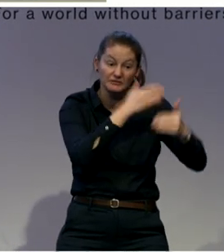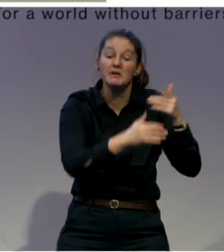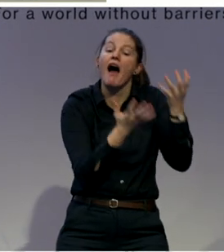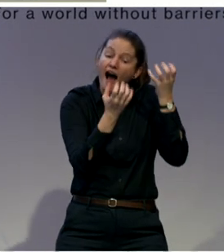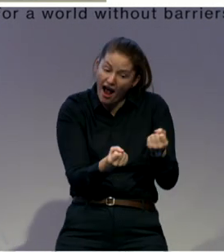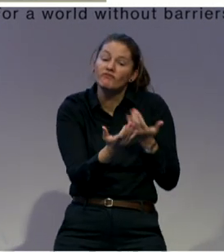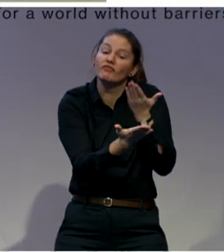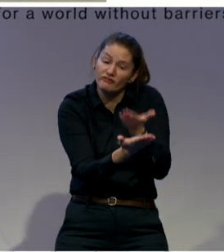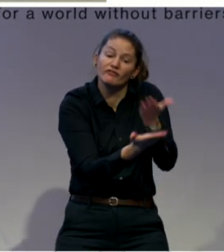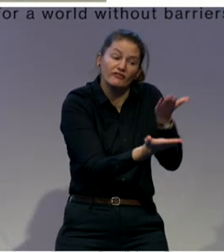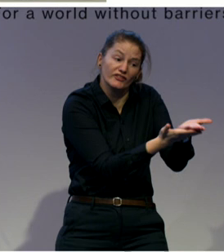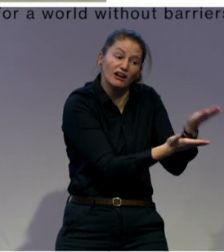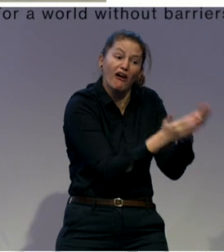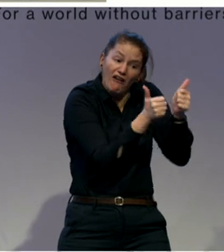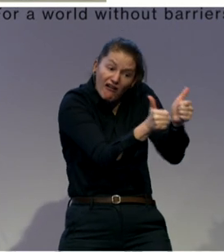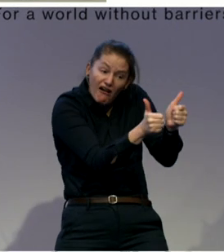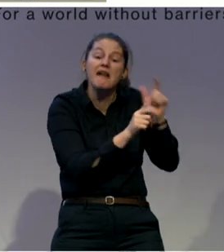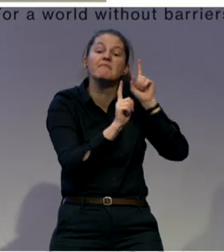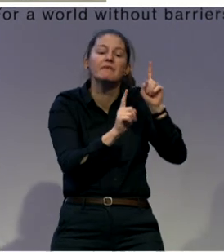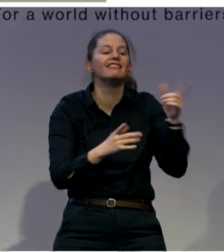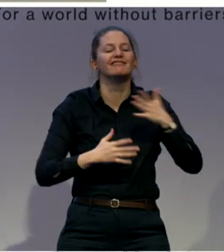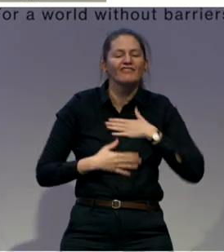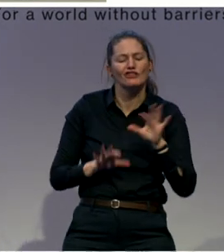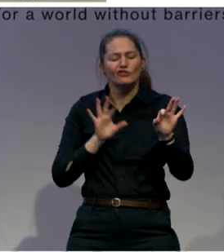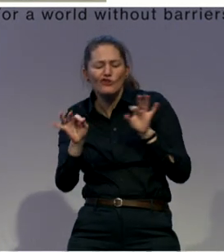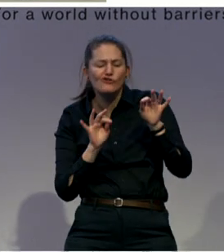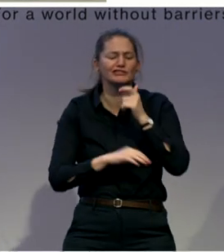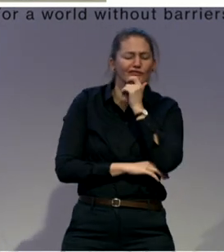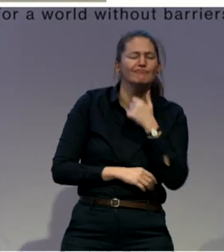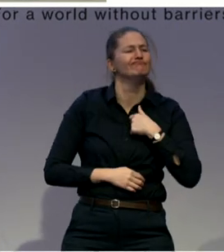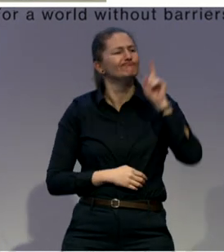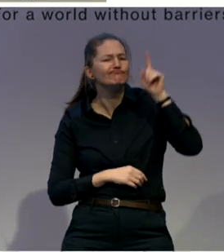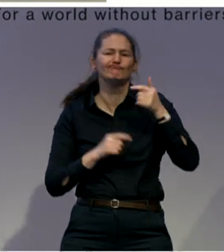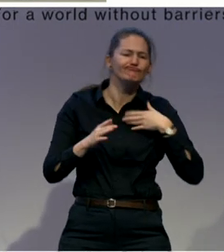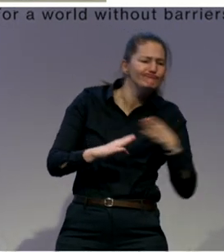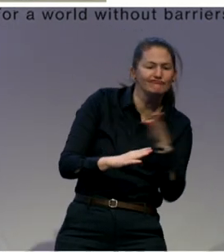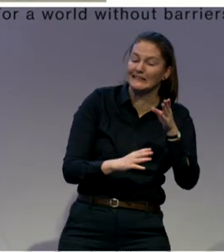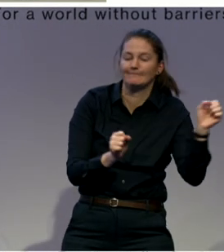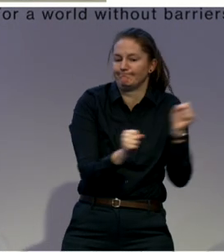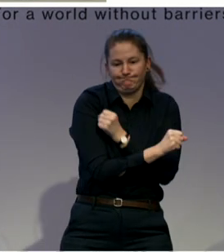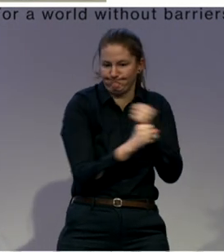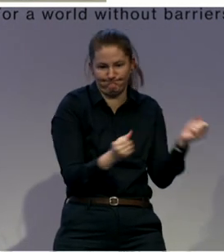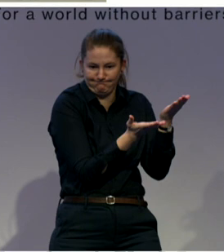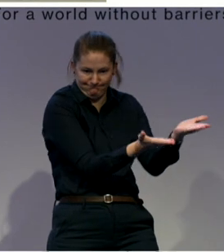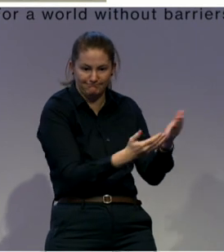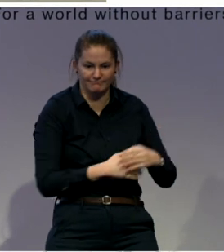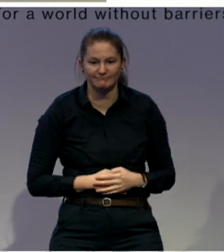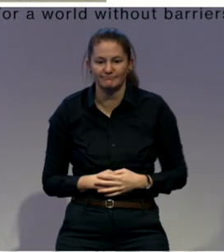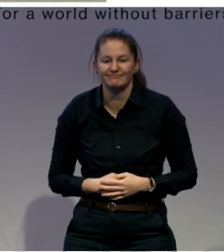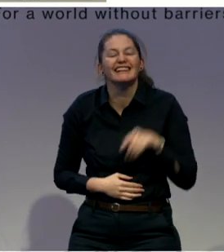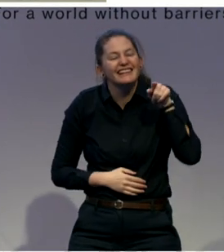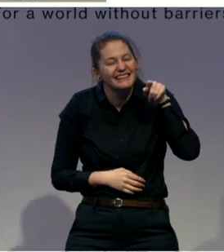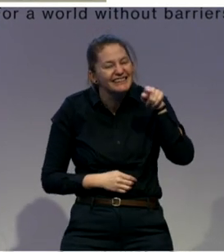support to really make those decisions. But then now we have clarified a bit the concepts and